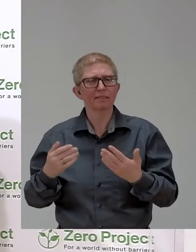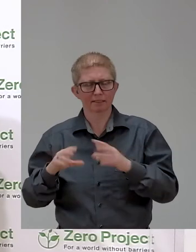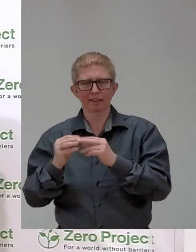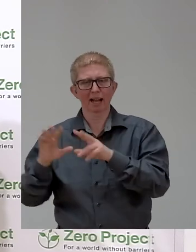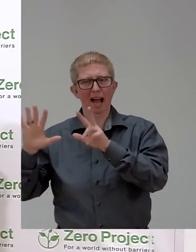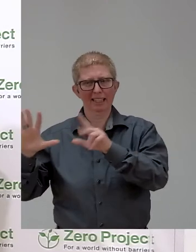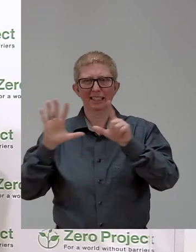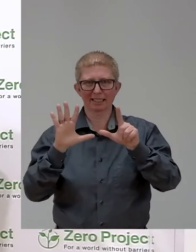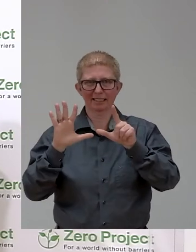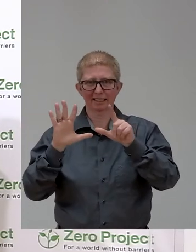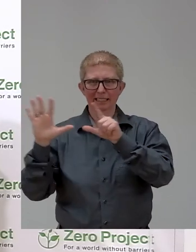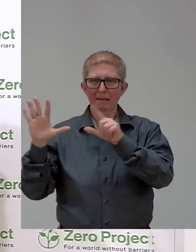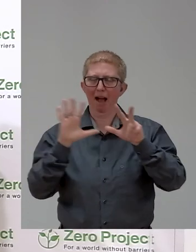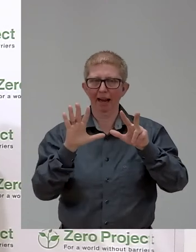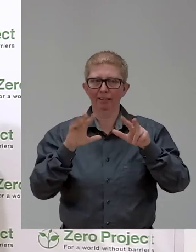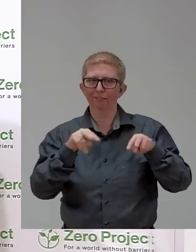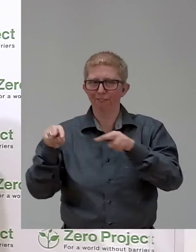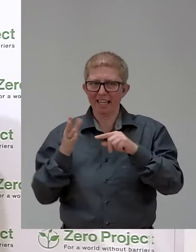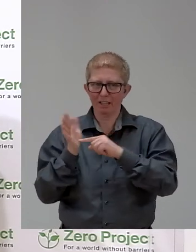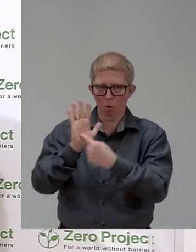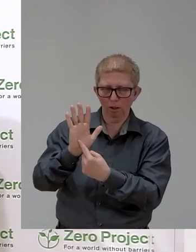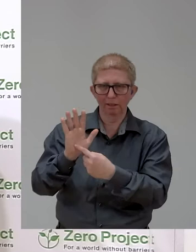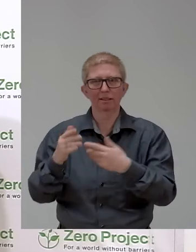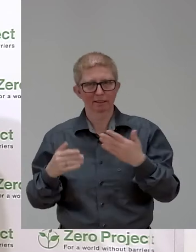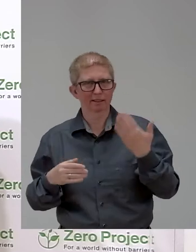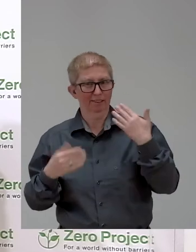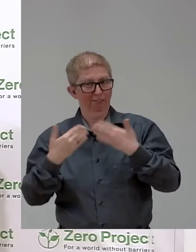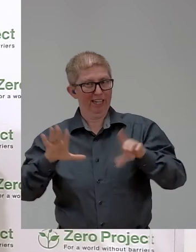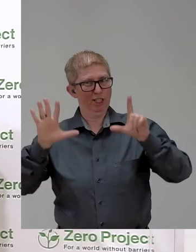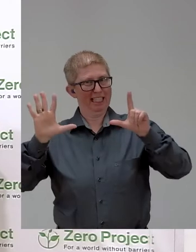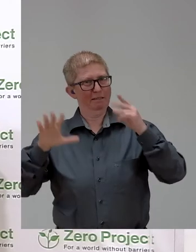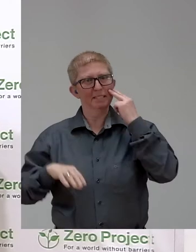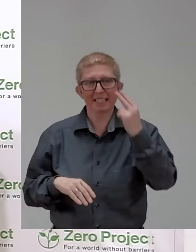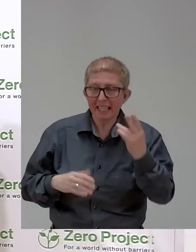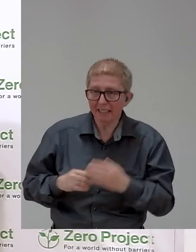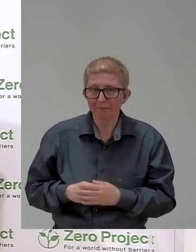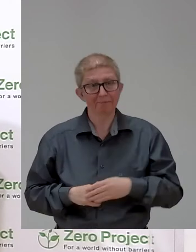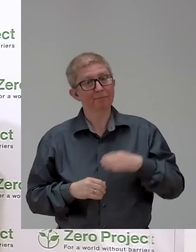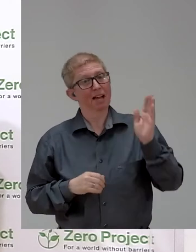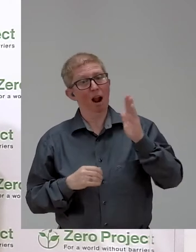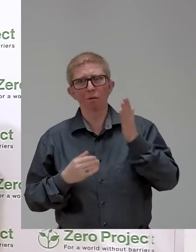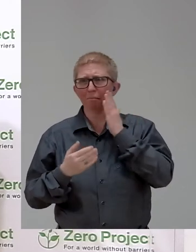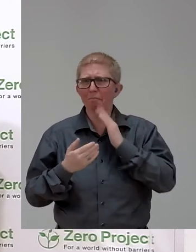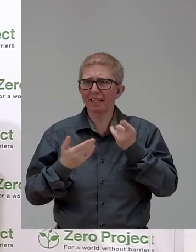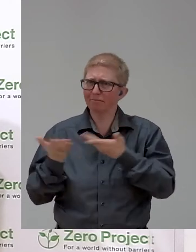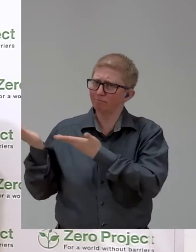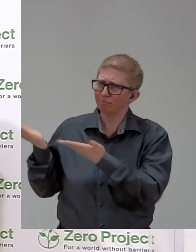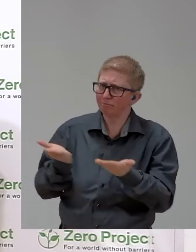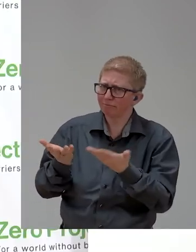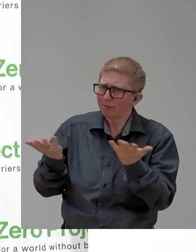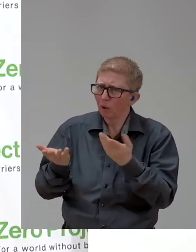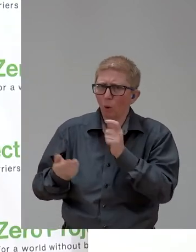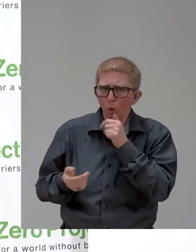Frans, good morning. Thank you for coming. Let us start with a brief introduction of who you are. Yes, thank you for inviting me.